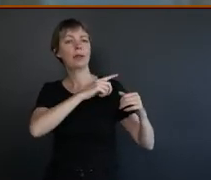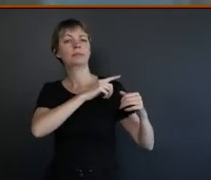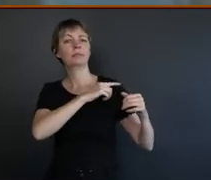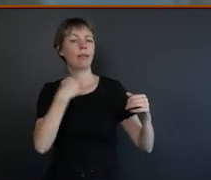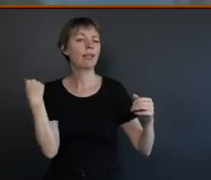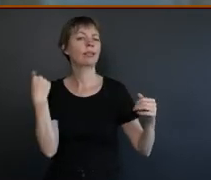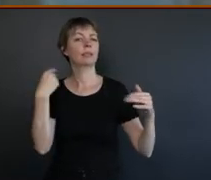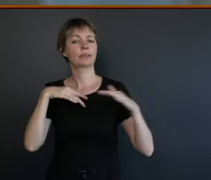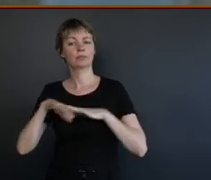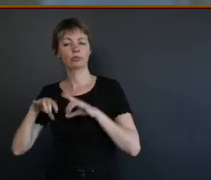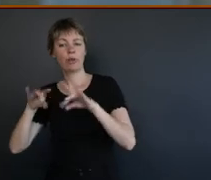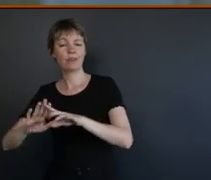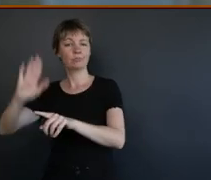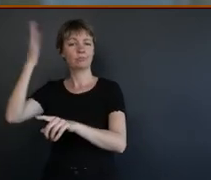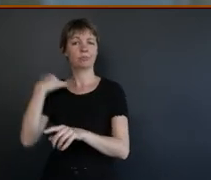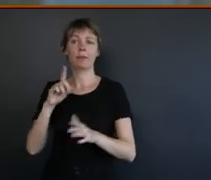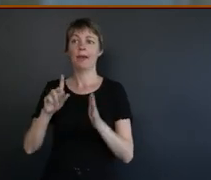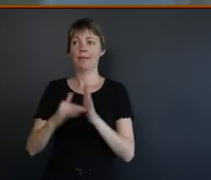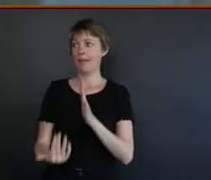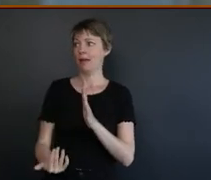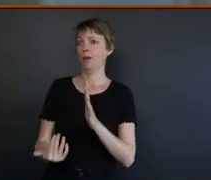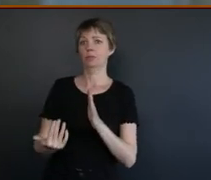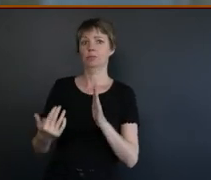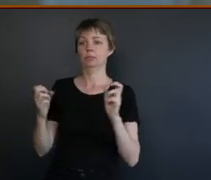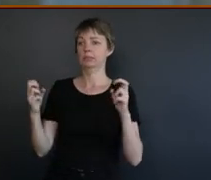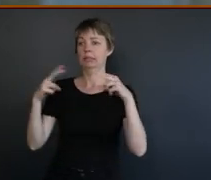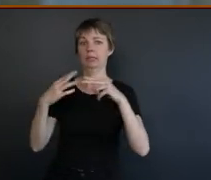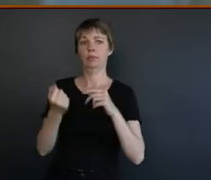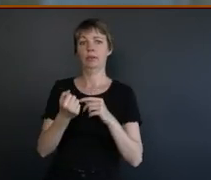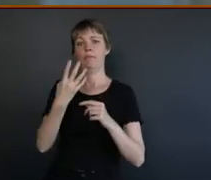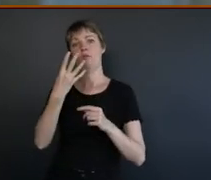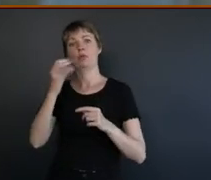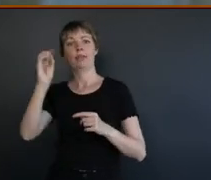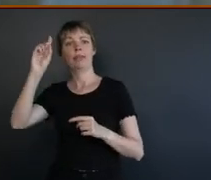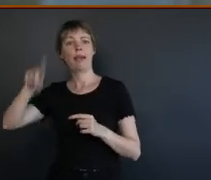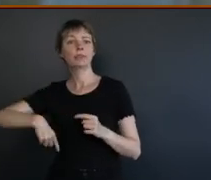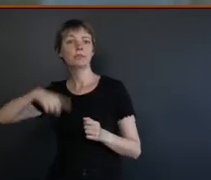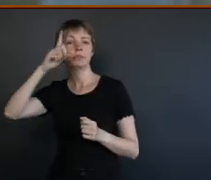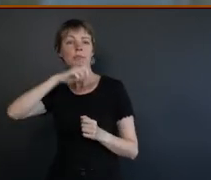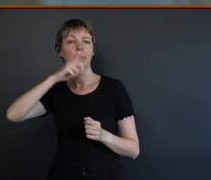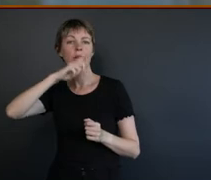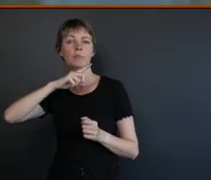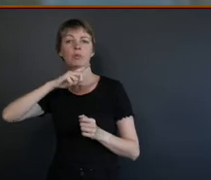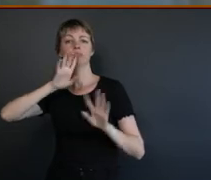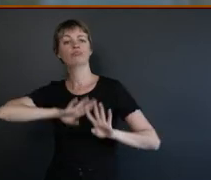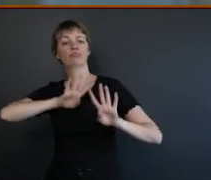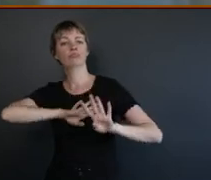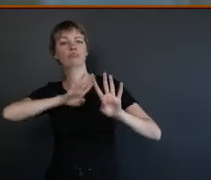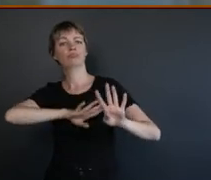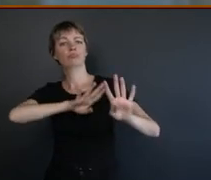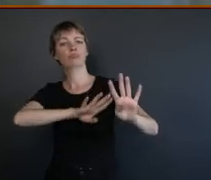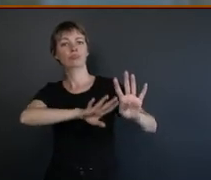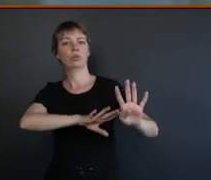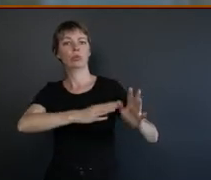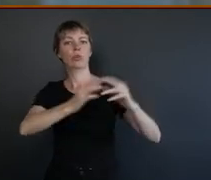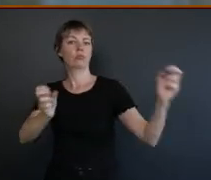when we're talking about here in Sydney, when we had, you know, 40,000 plus people coming out of this and march across that bridge. And it's